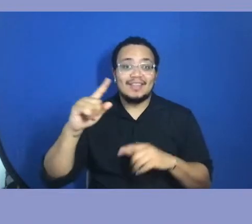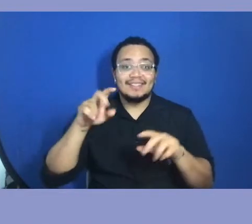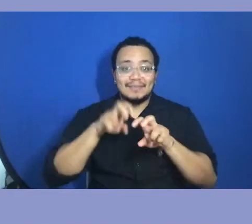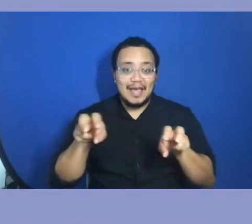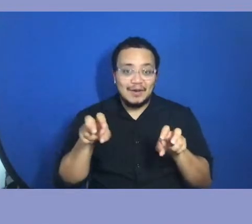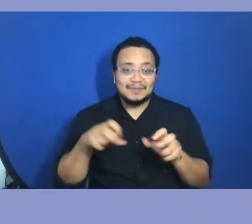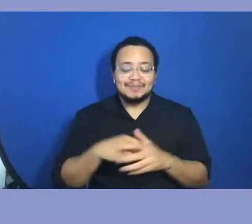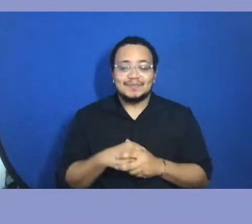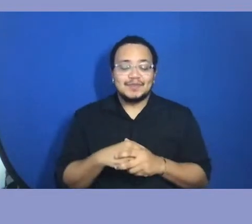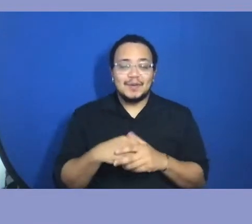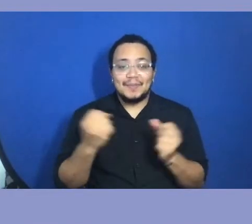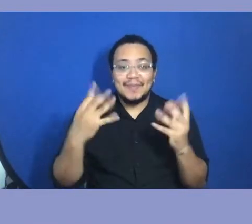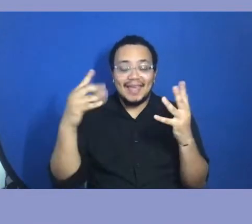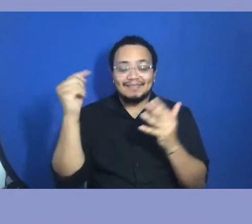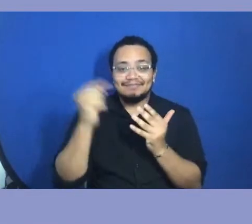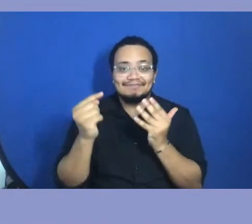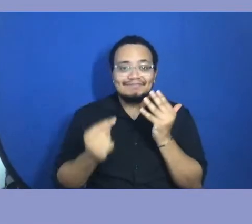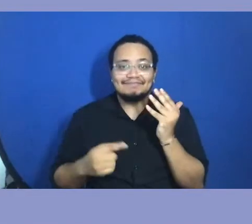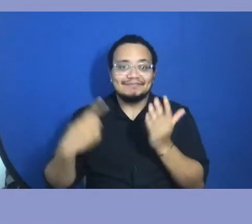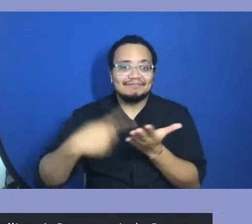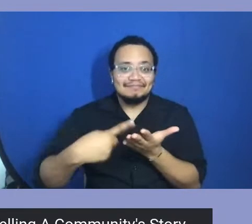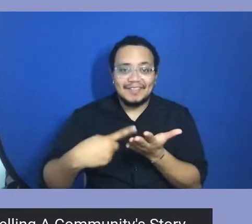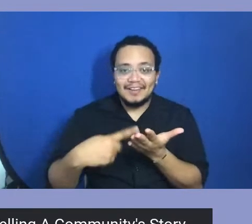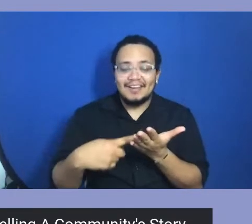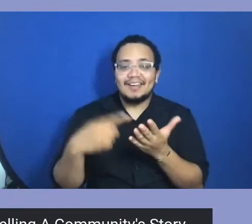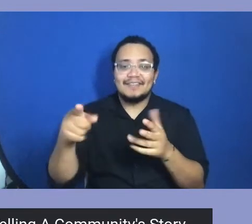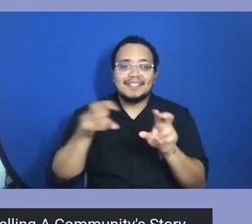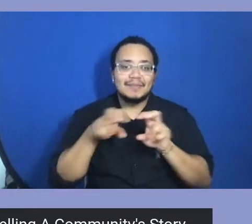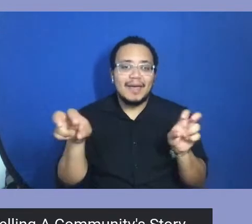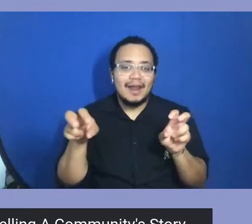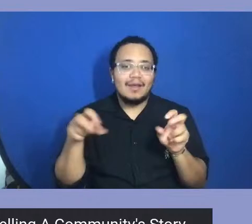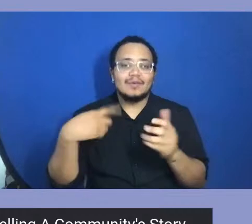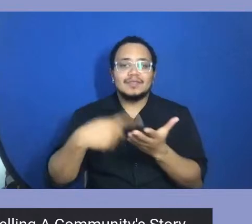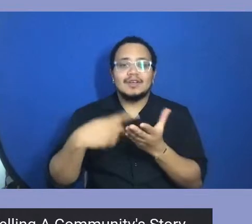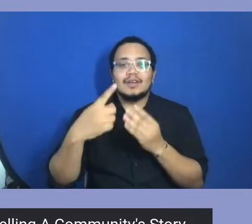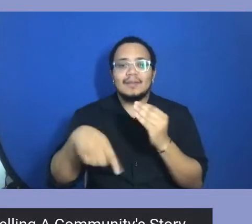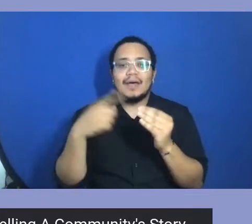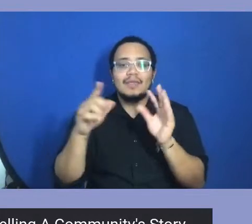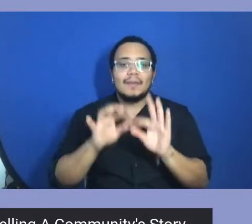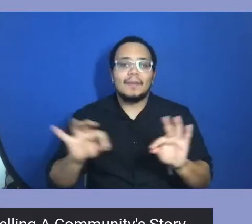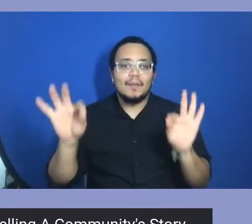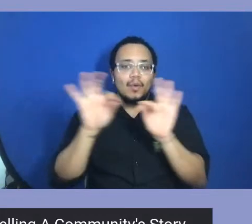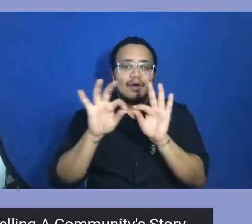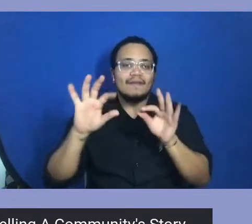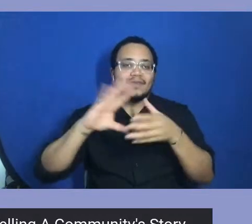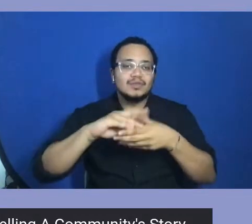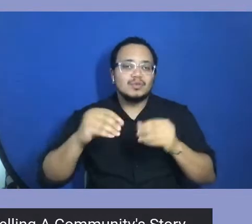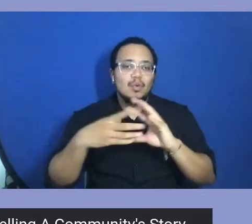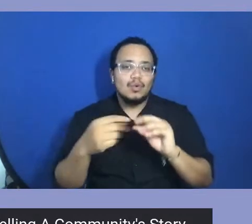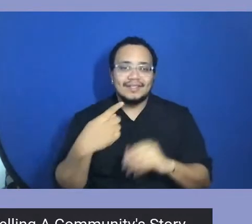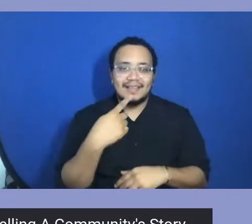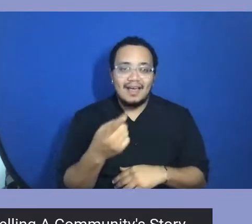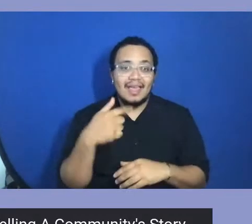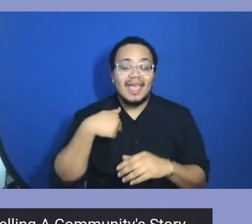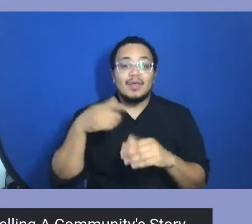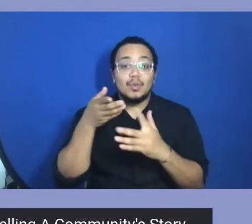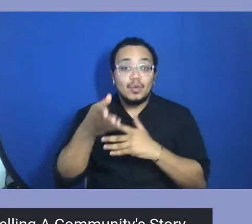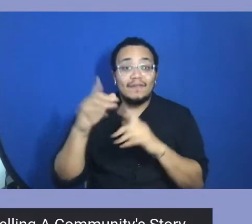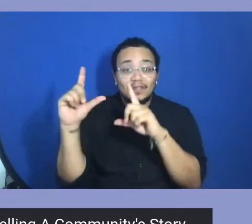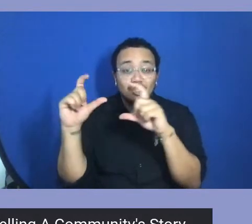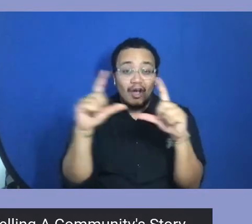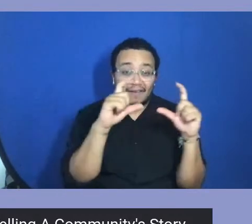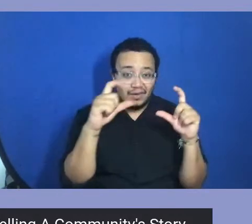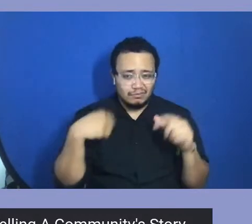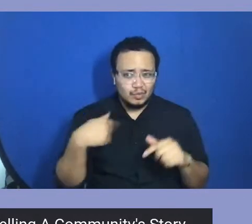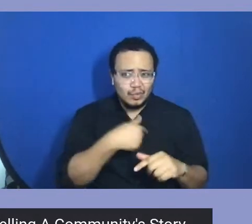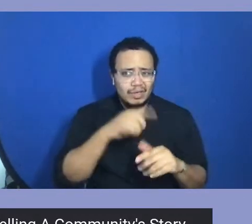into this panel as we're going to be talking about just the power, the importance of storytelling and photography, right? Because, I mean, we all take pictures,